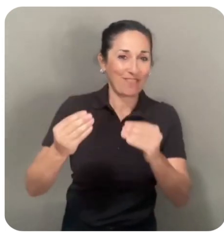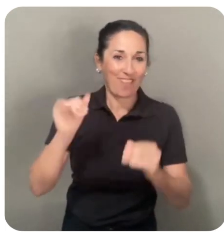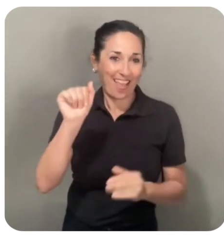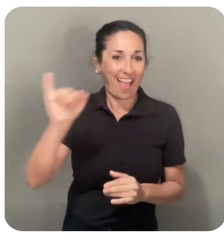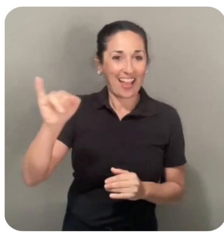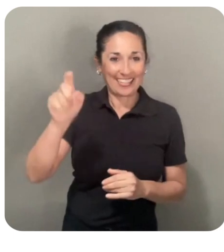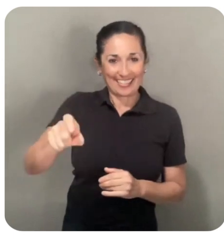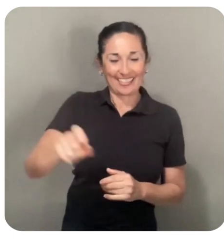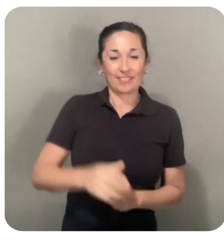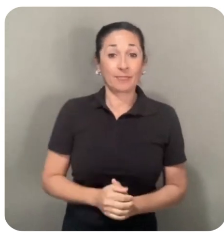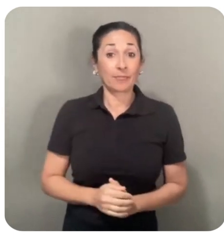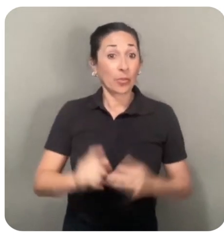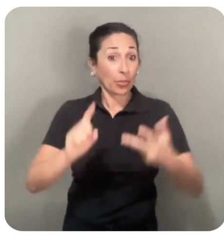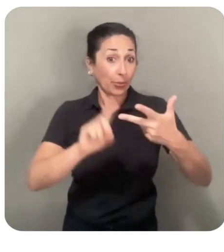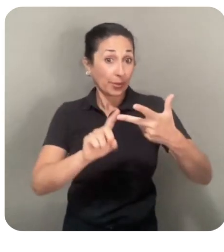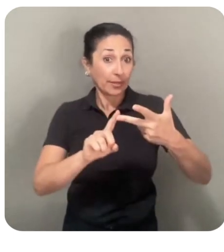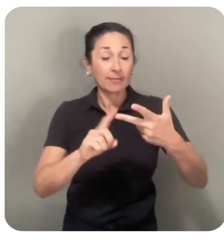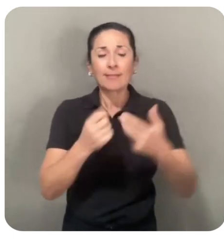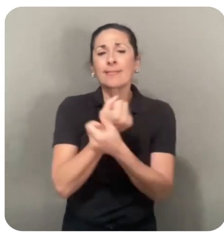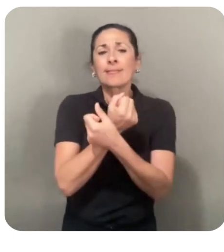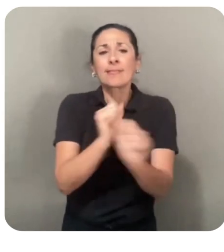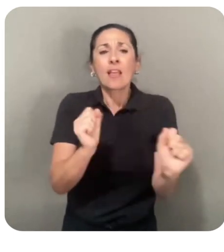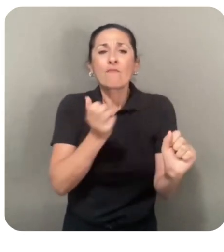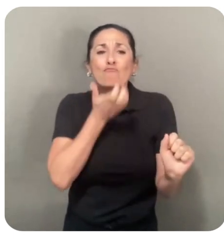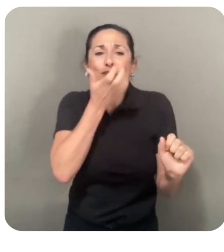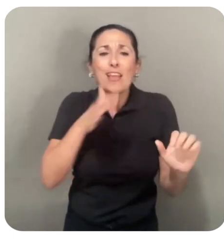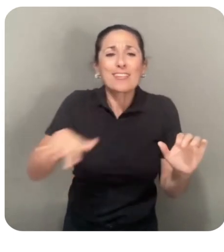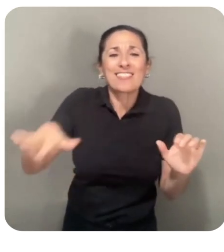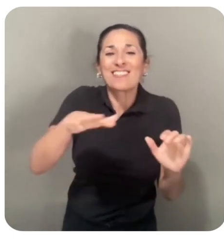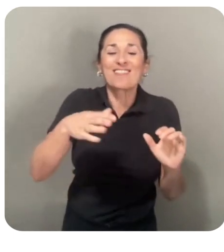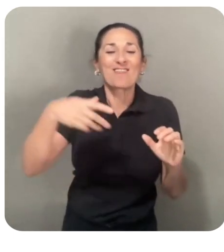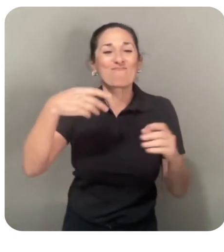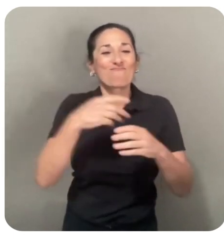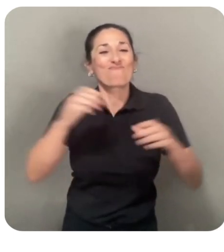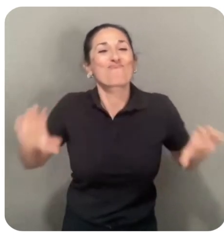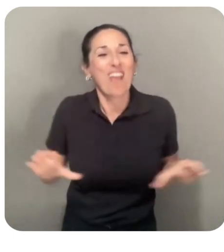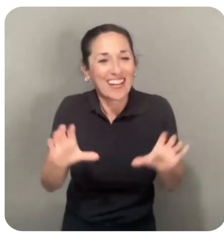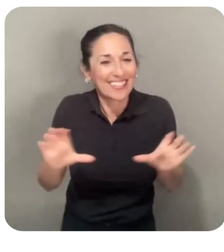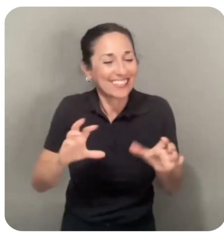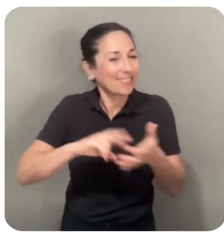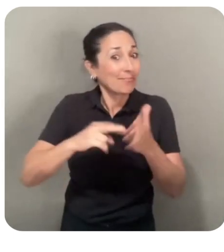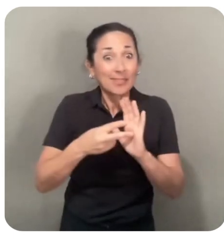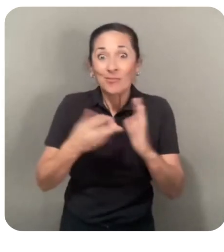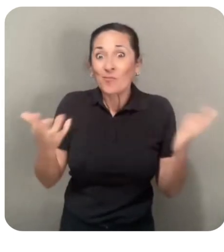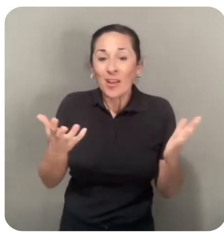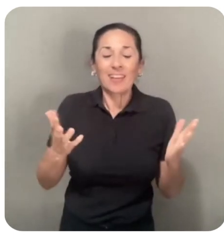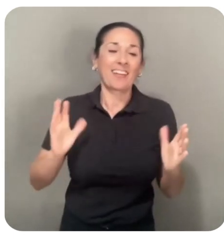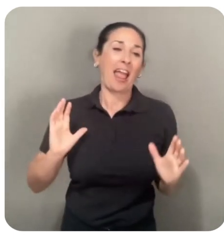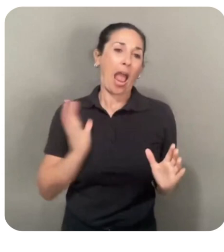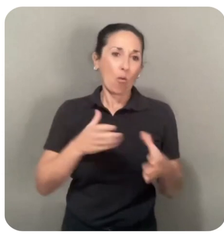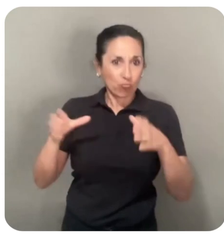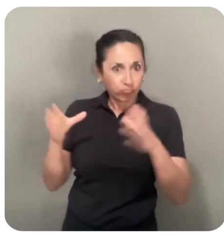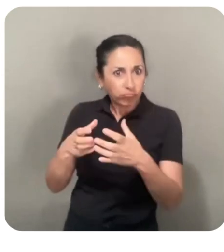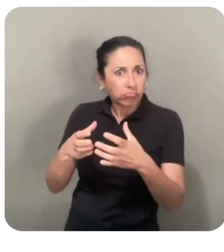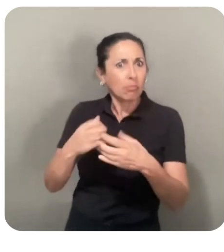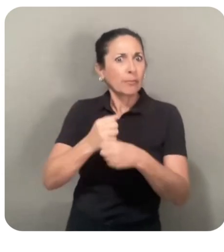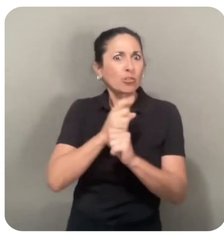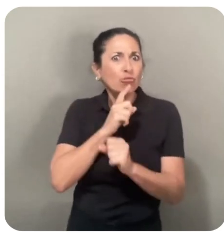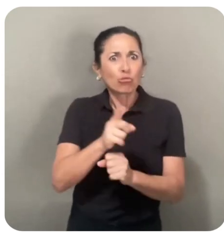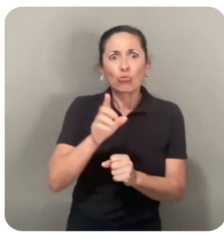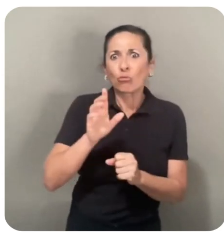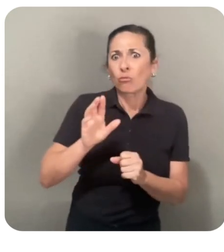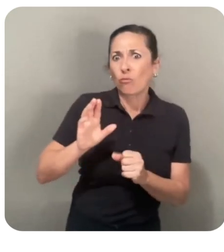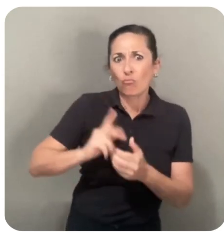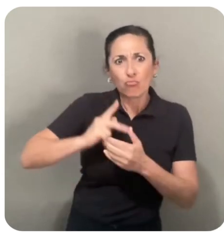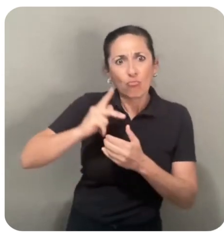And three, safe grazing practices, where you'll learn how our herd ensures your products provide a secure